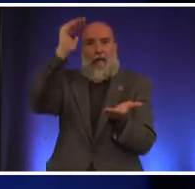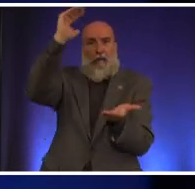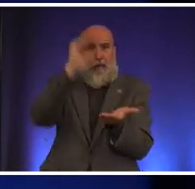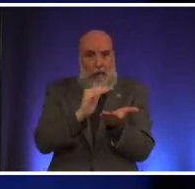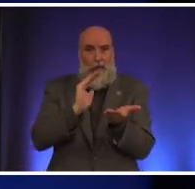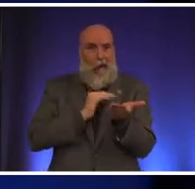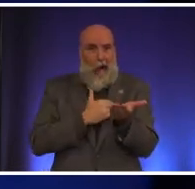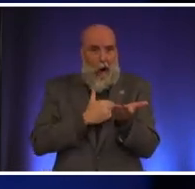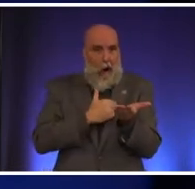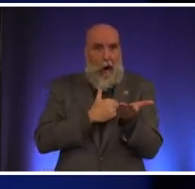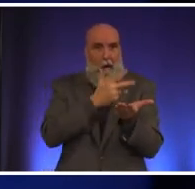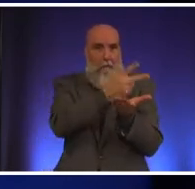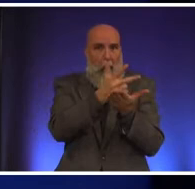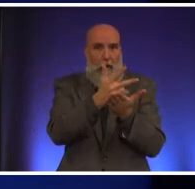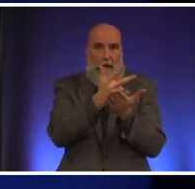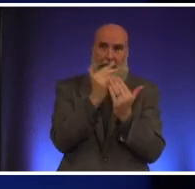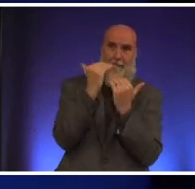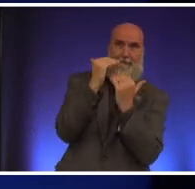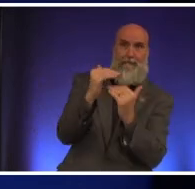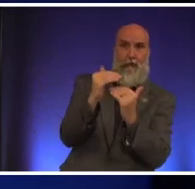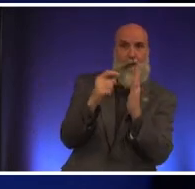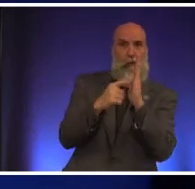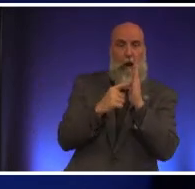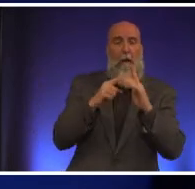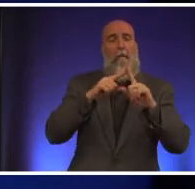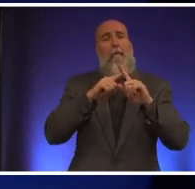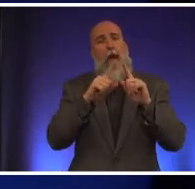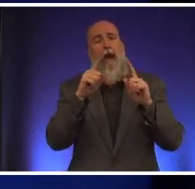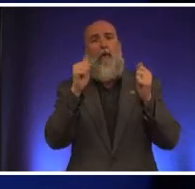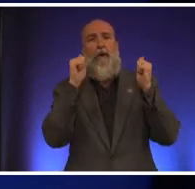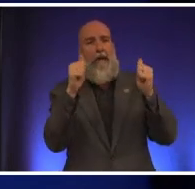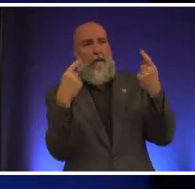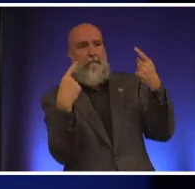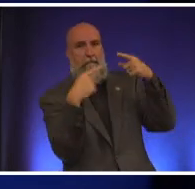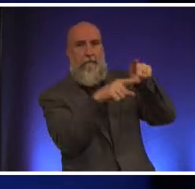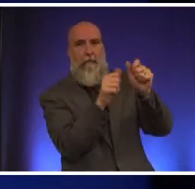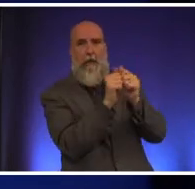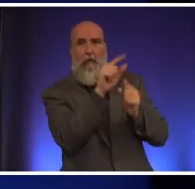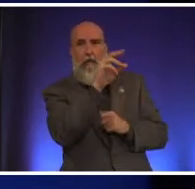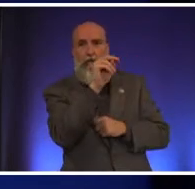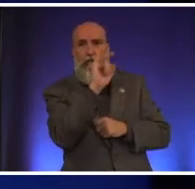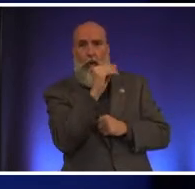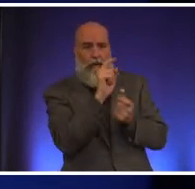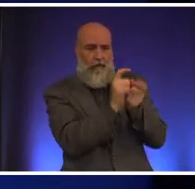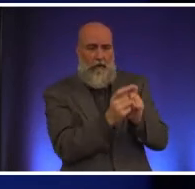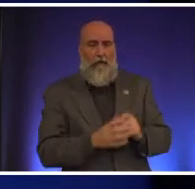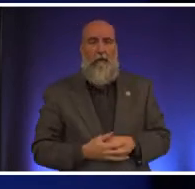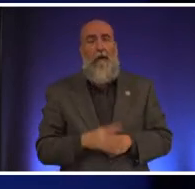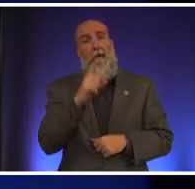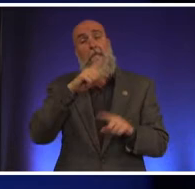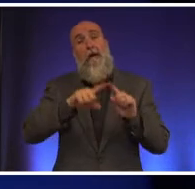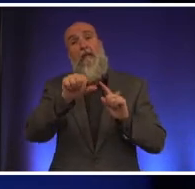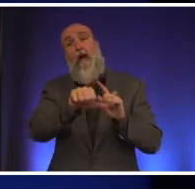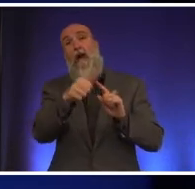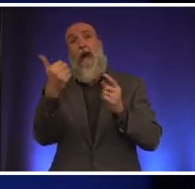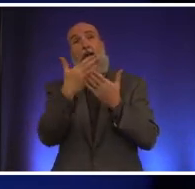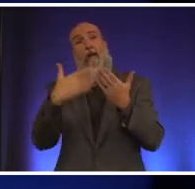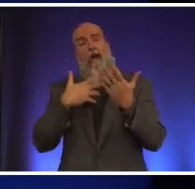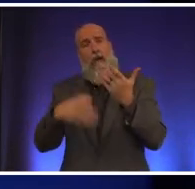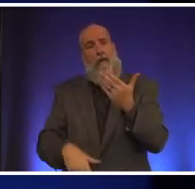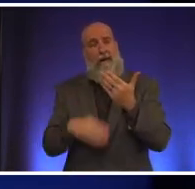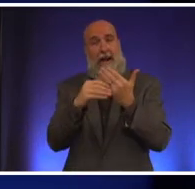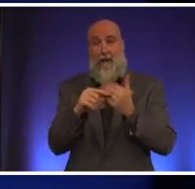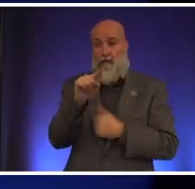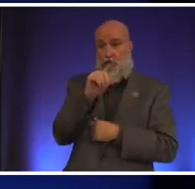requirements but that could go along with your your attempted your zoning change one other thing i'd say about that is a